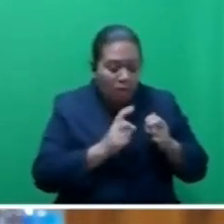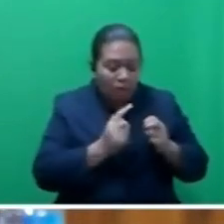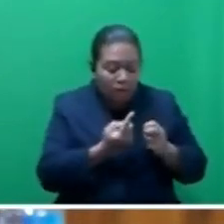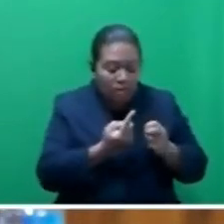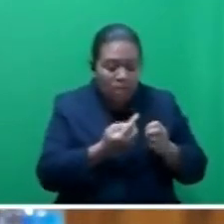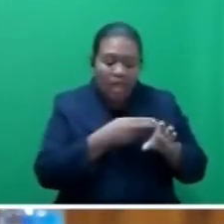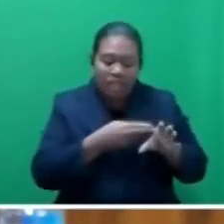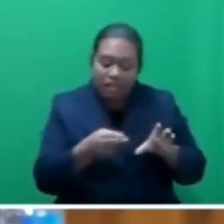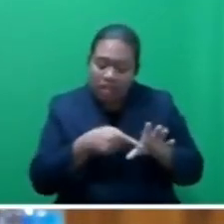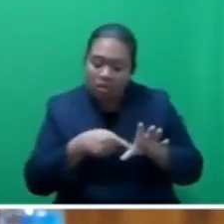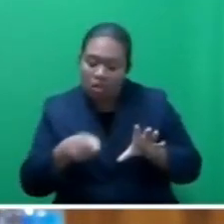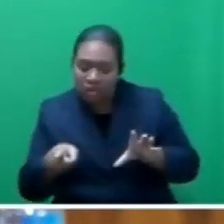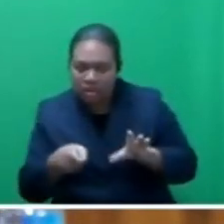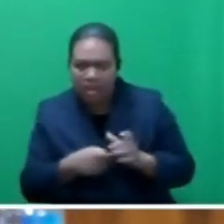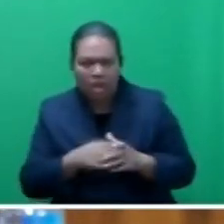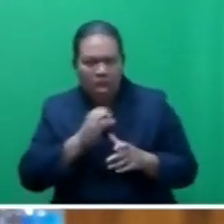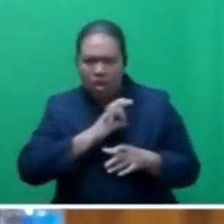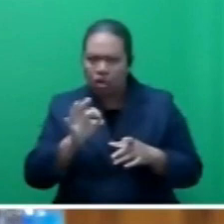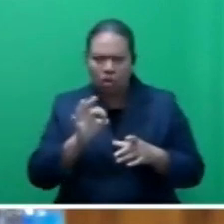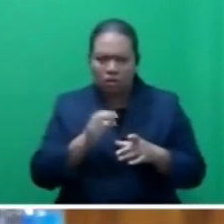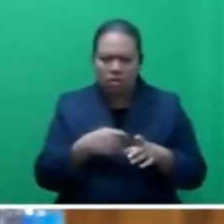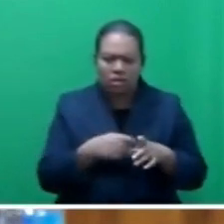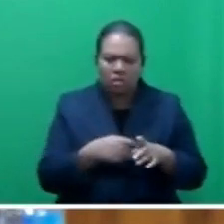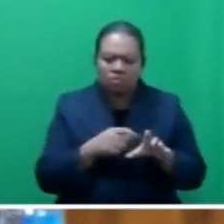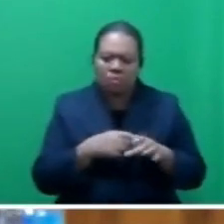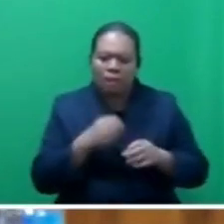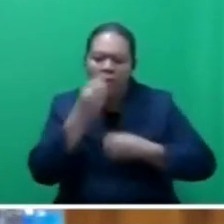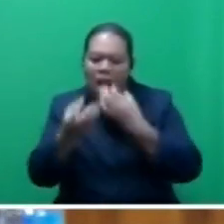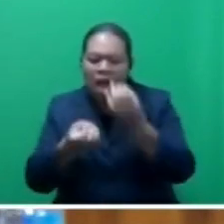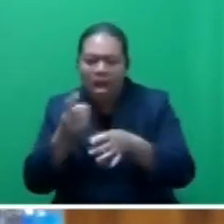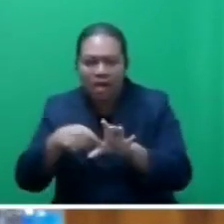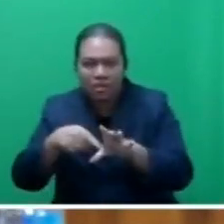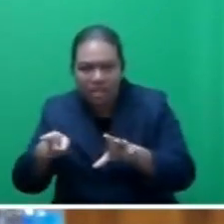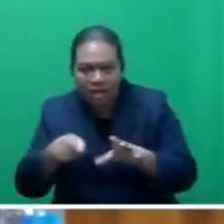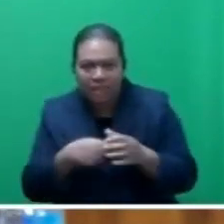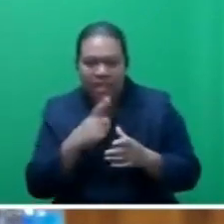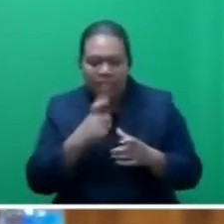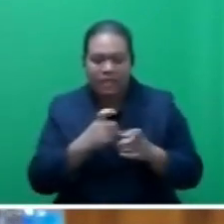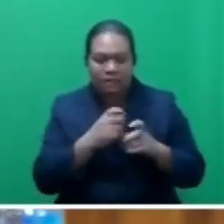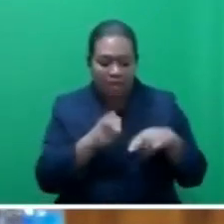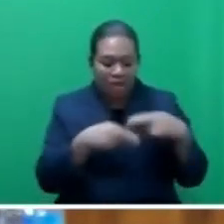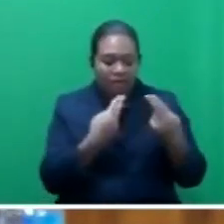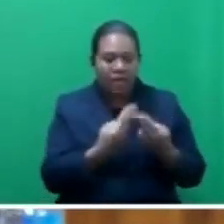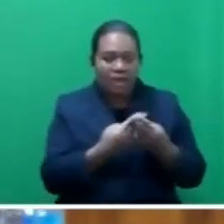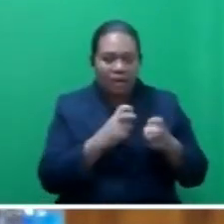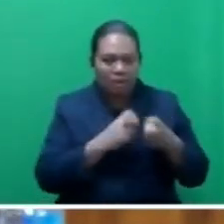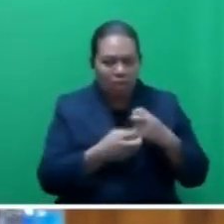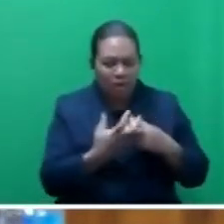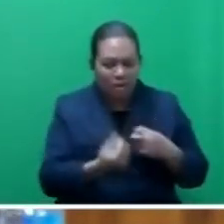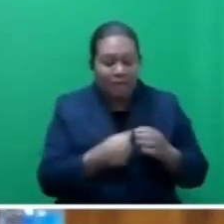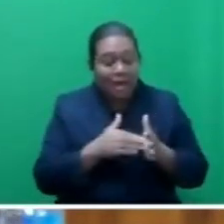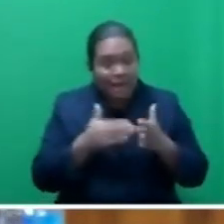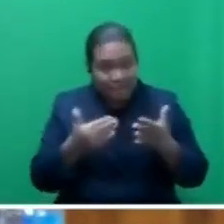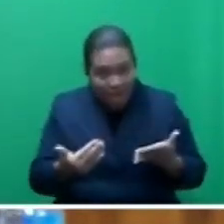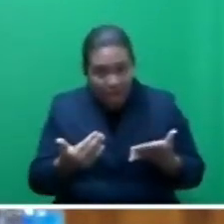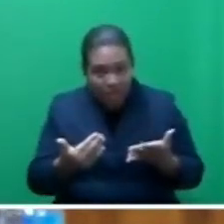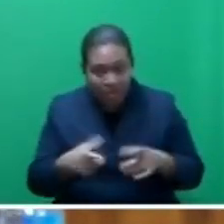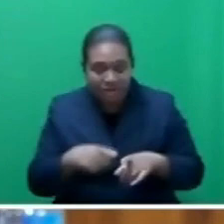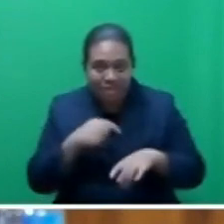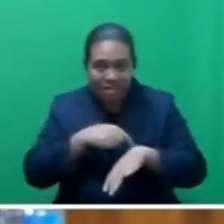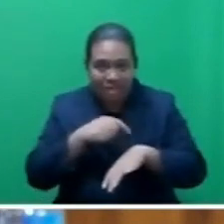your own domestic own linens, Mr. Speaker said. Mr. Speaker said, this is a difficult time when we need to promote,